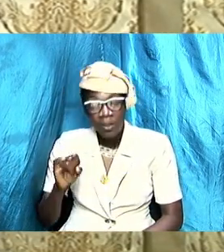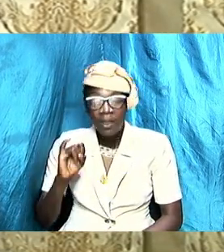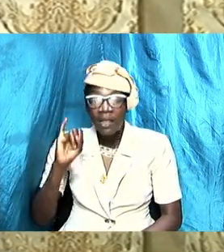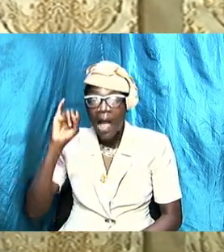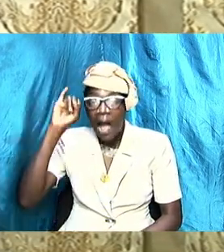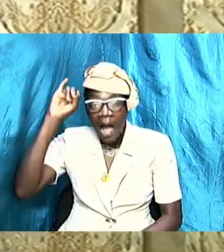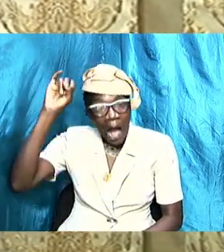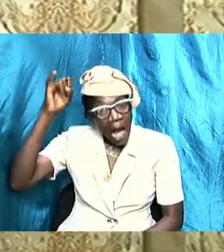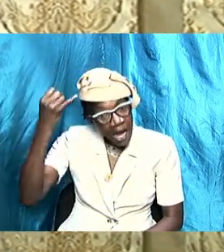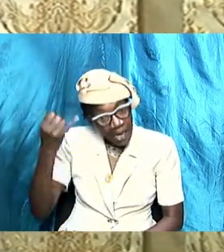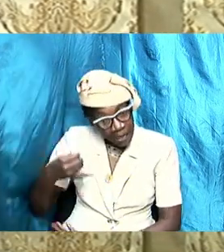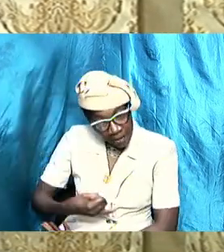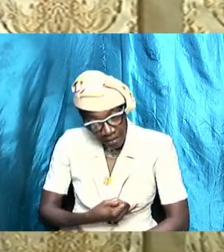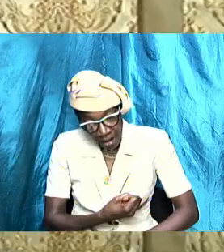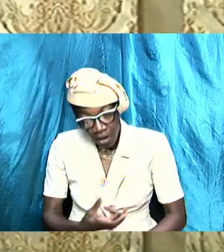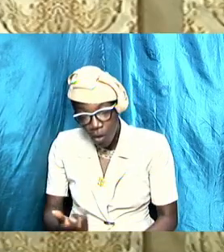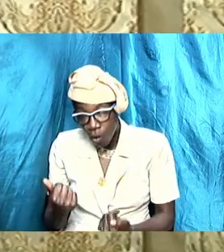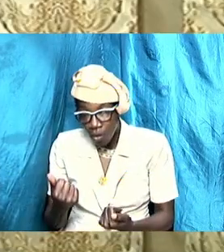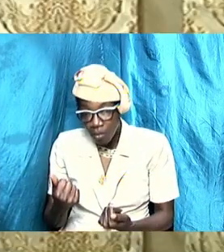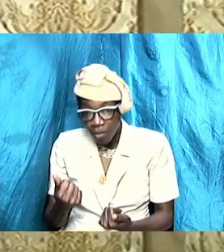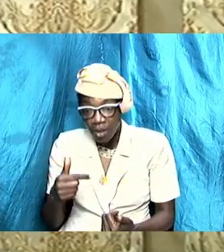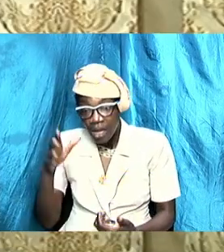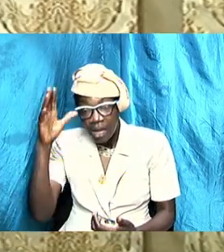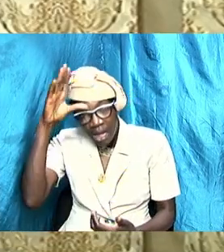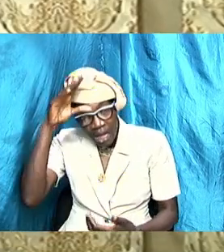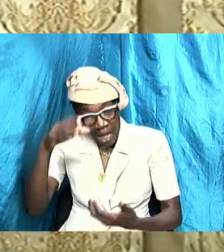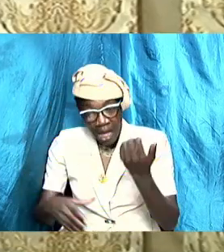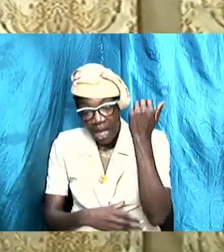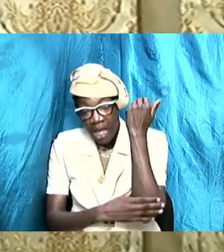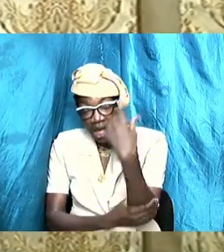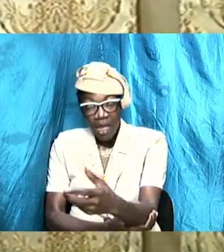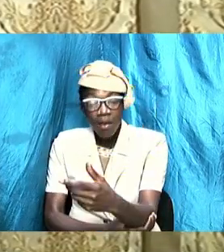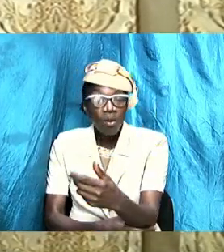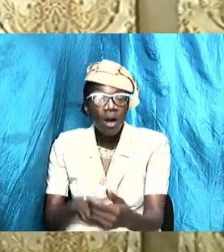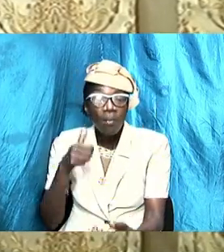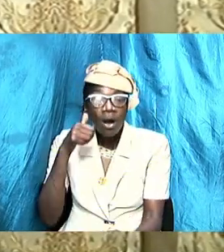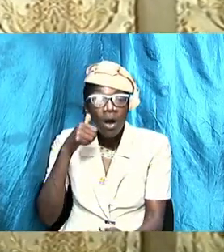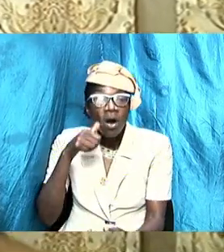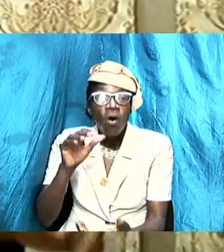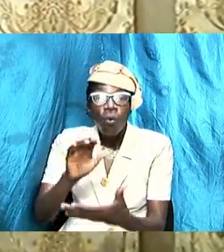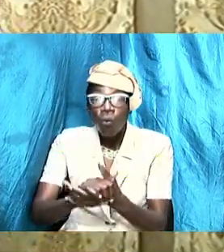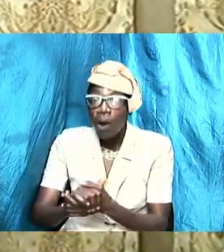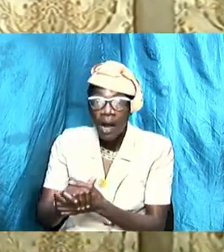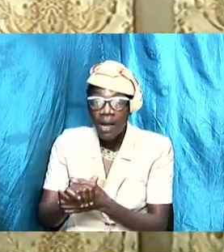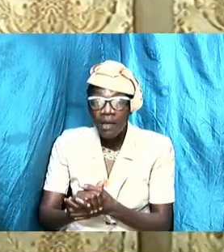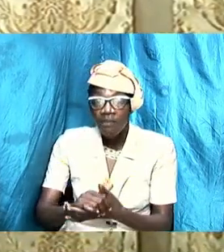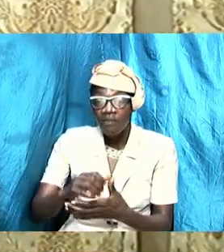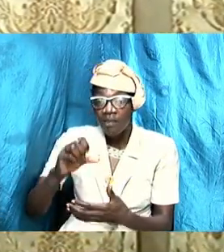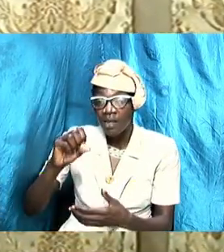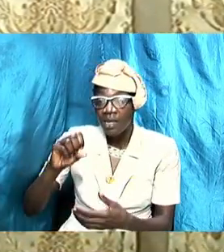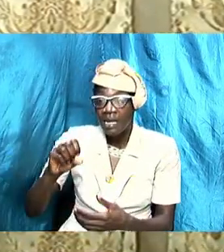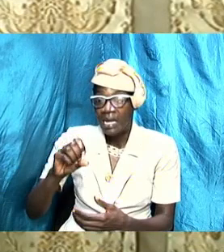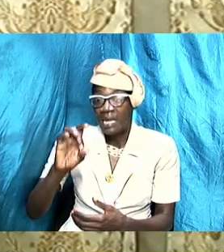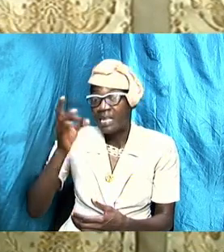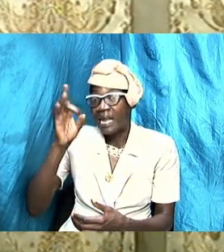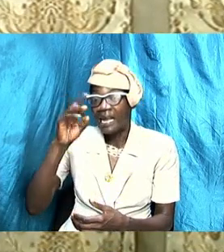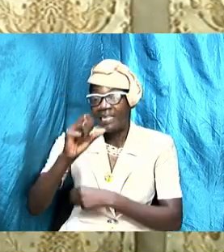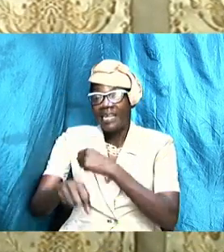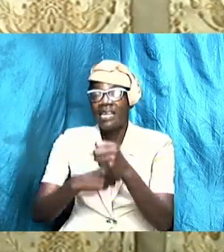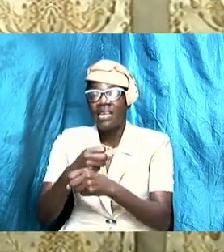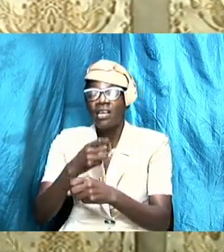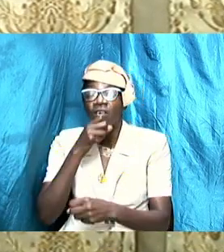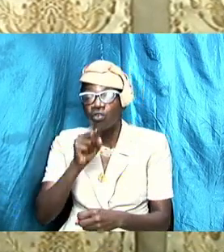Sarah was just about 90 years of age. Everybody would have said, oh, all their